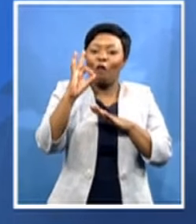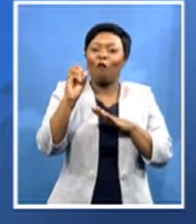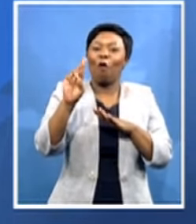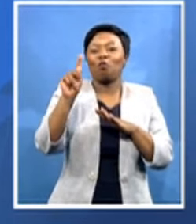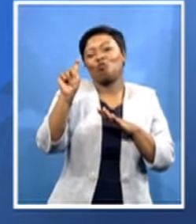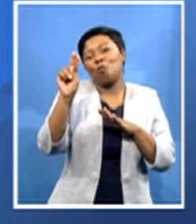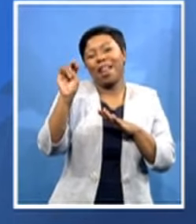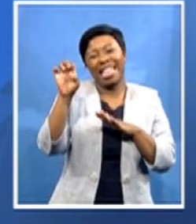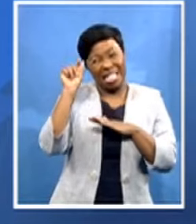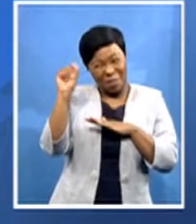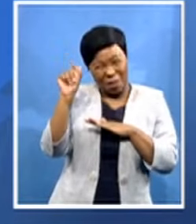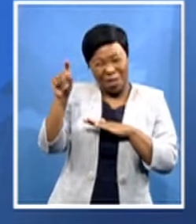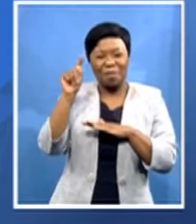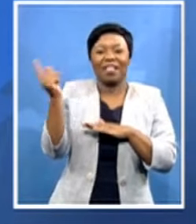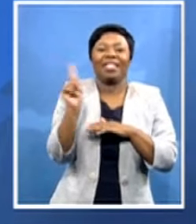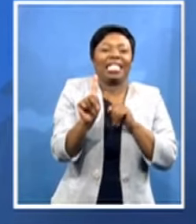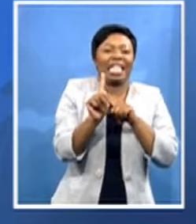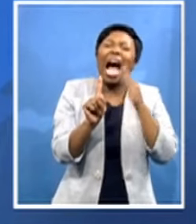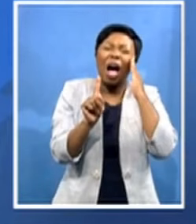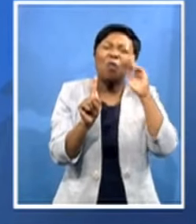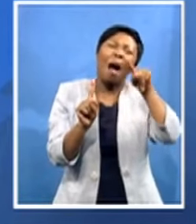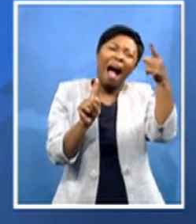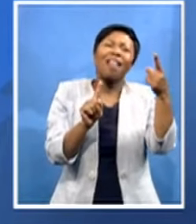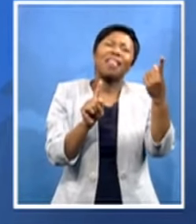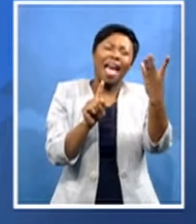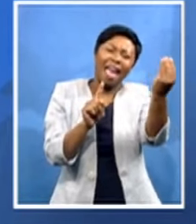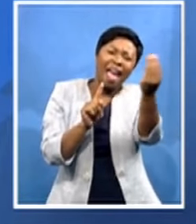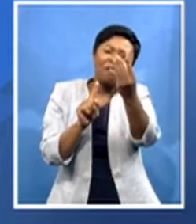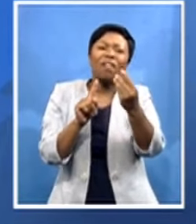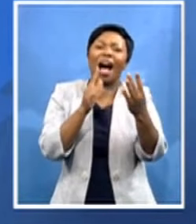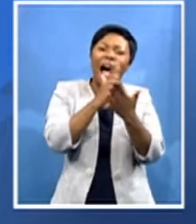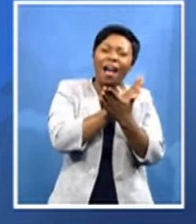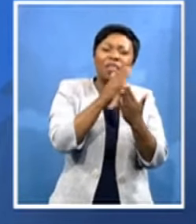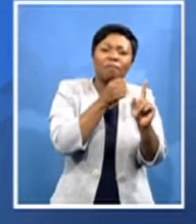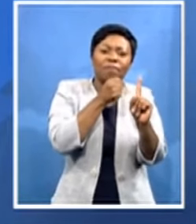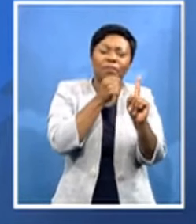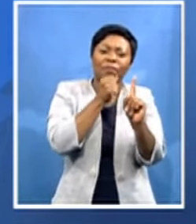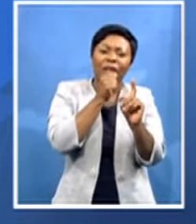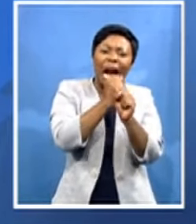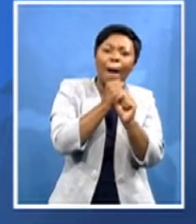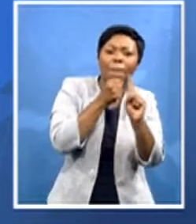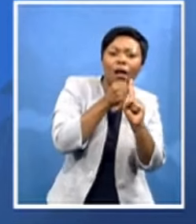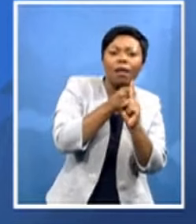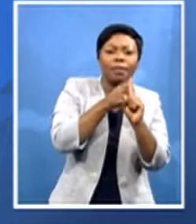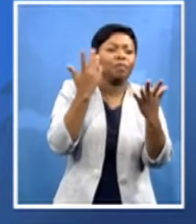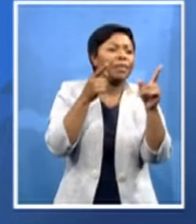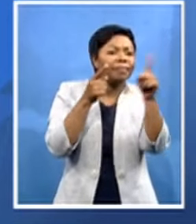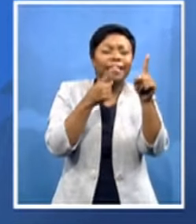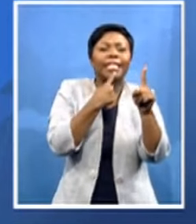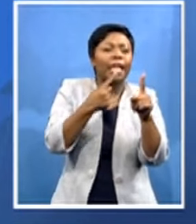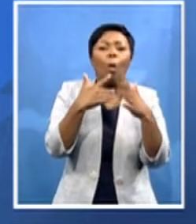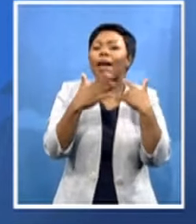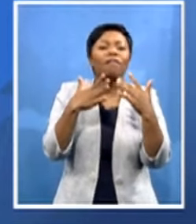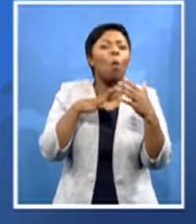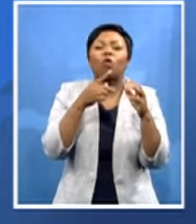other candidates they are campaigning the way they are campaigning they are saying whatever they want to say but ours is only to